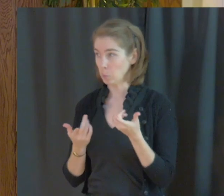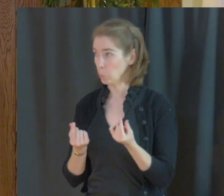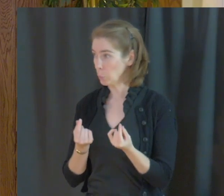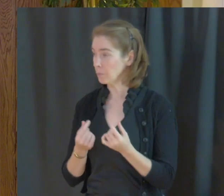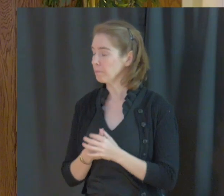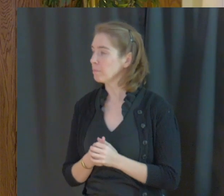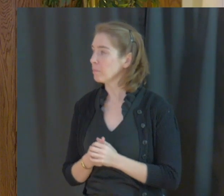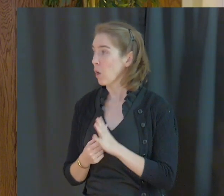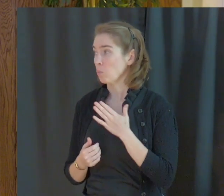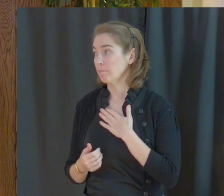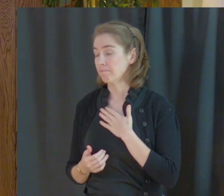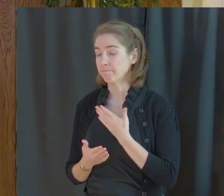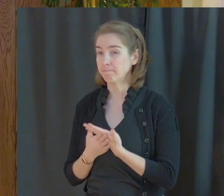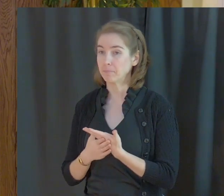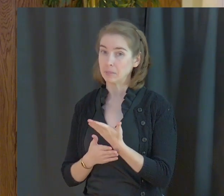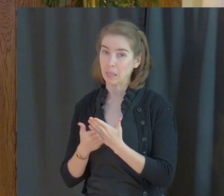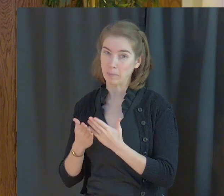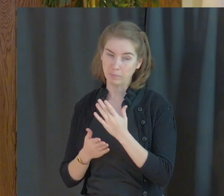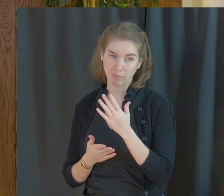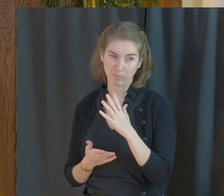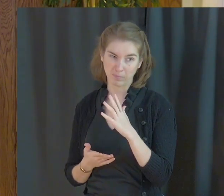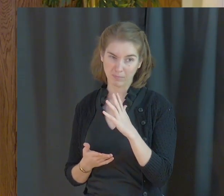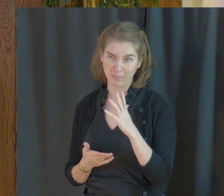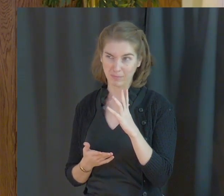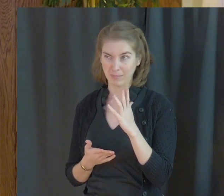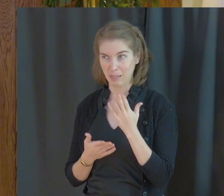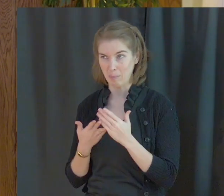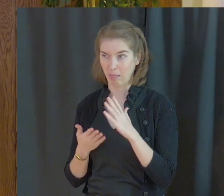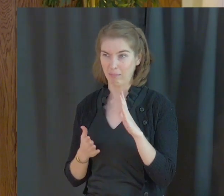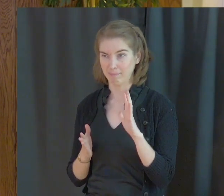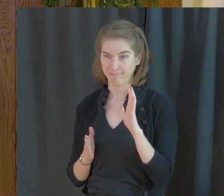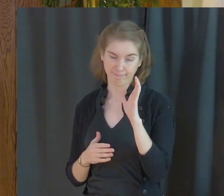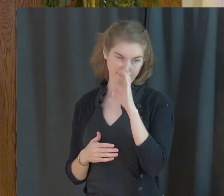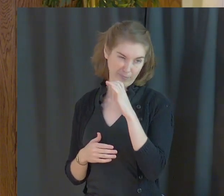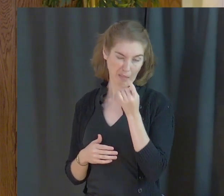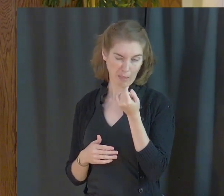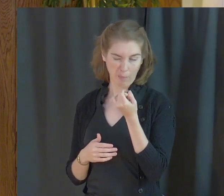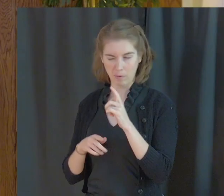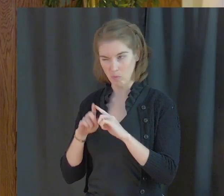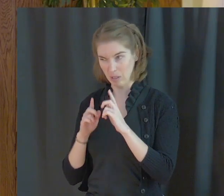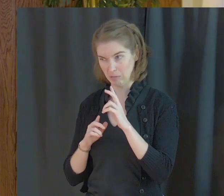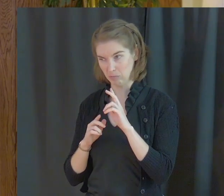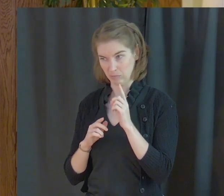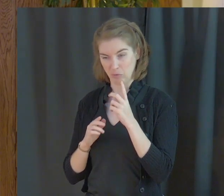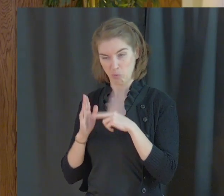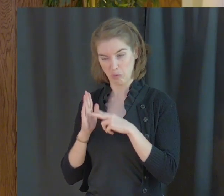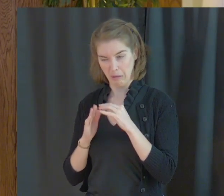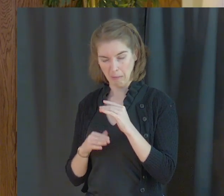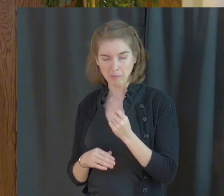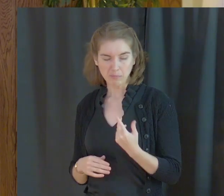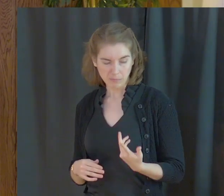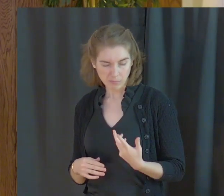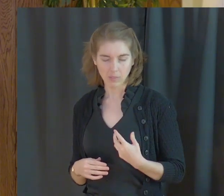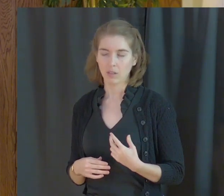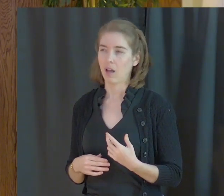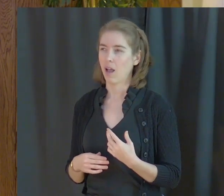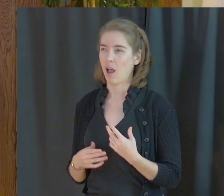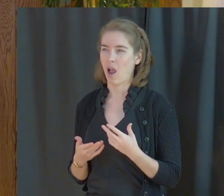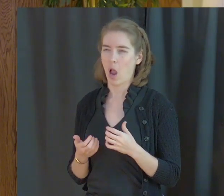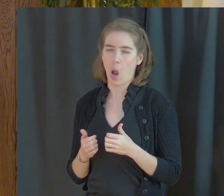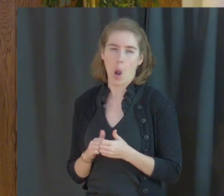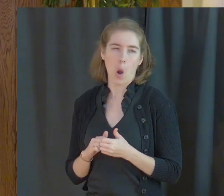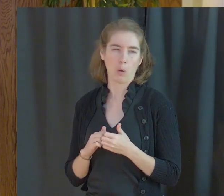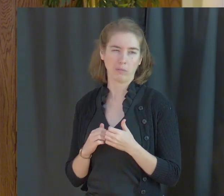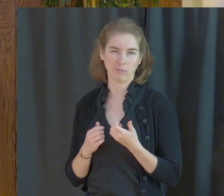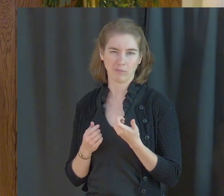I will admit that some of them seem kind of off a little bit when you first read them and see them because how